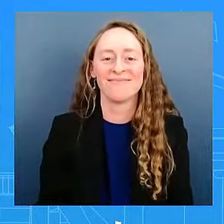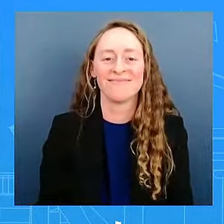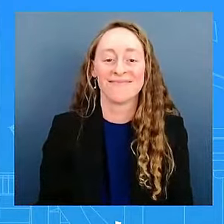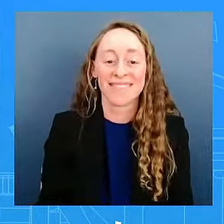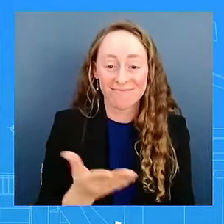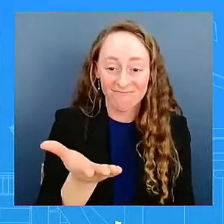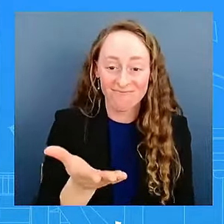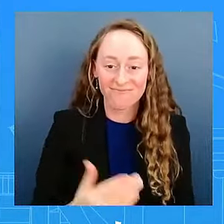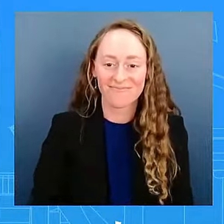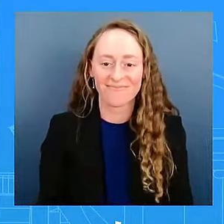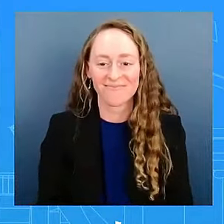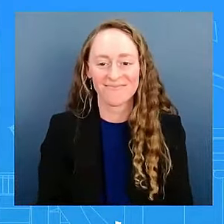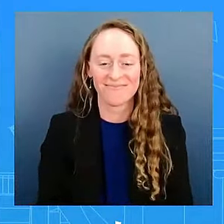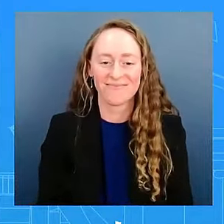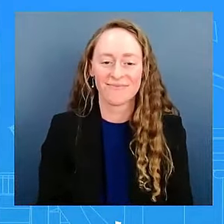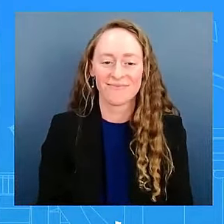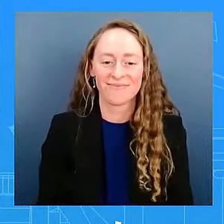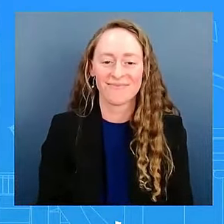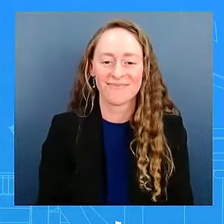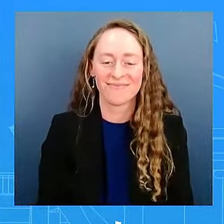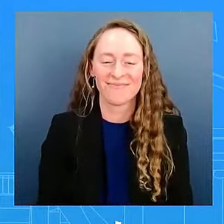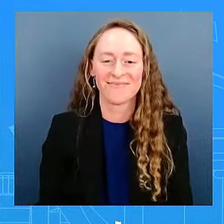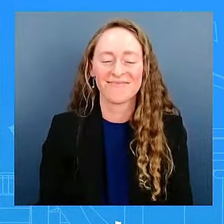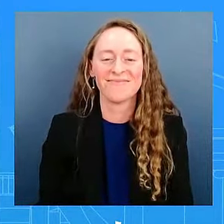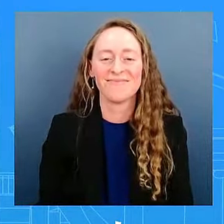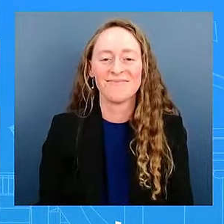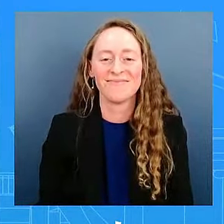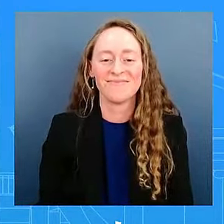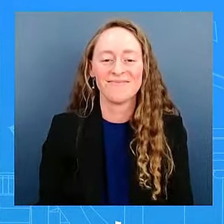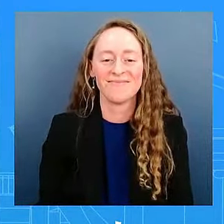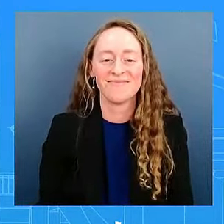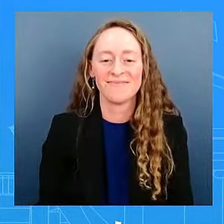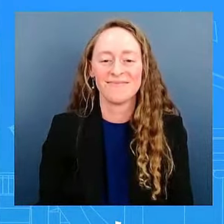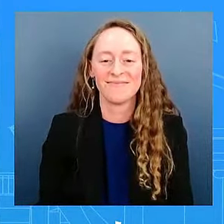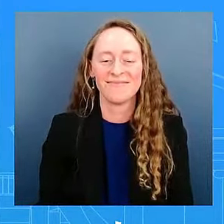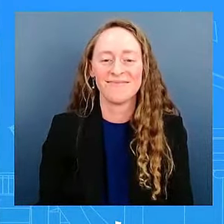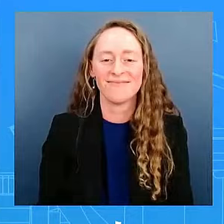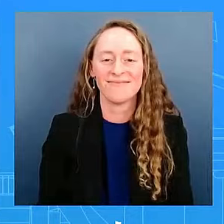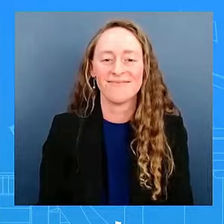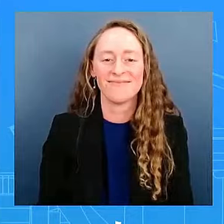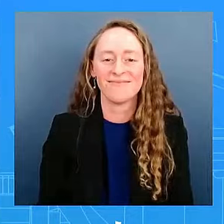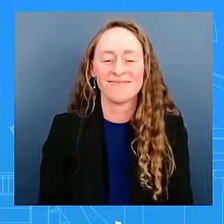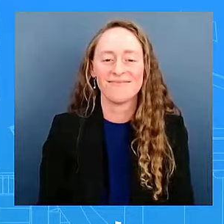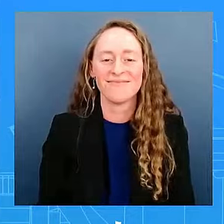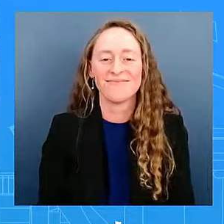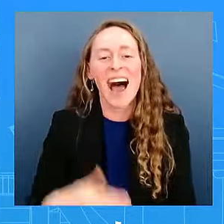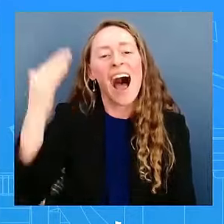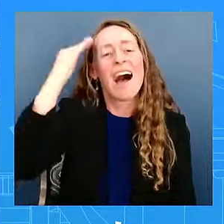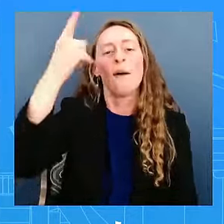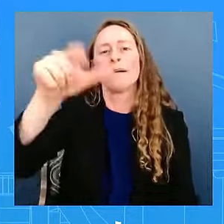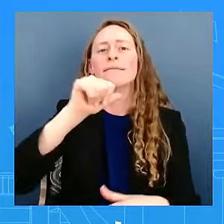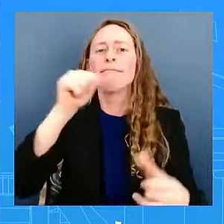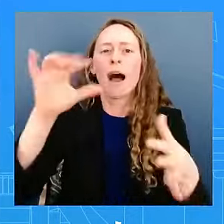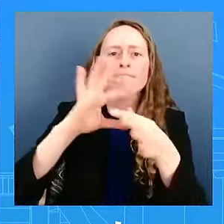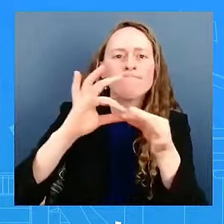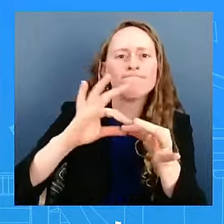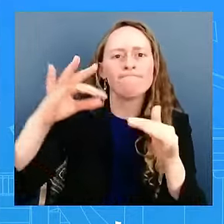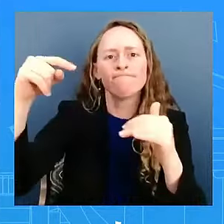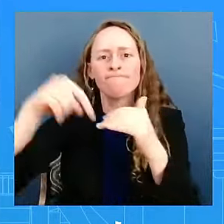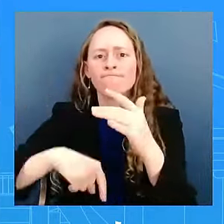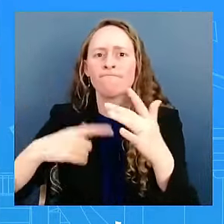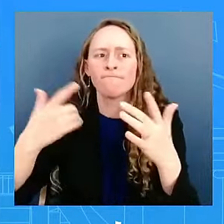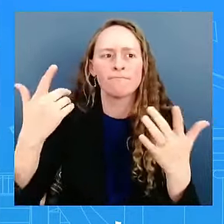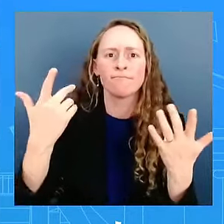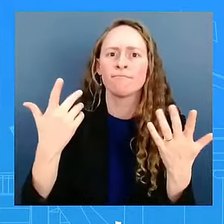I know you typically don't discuss the lunches between the president and the vice president, but since we're kind of in a unique time, do you have any sort of details or color or